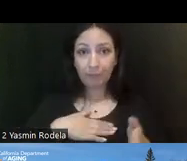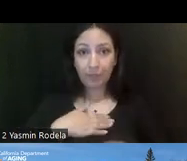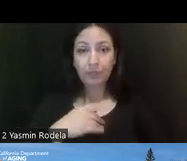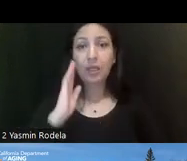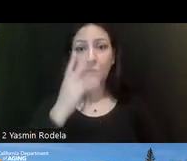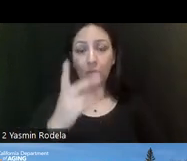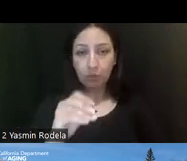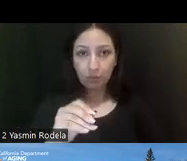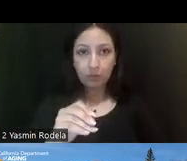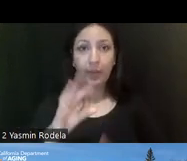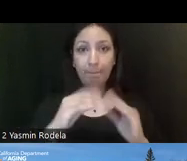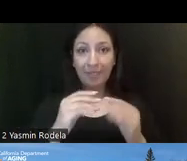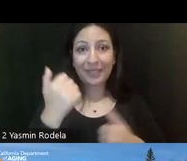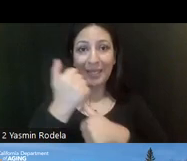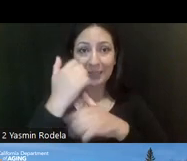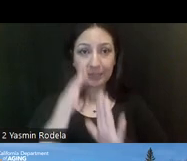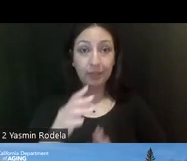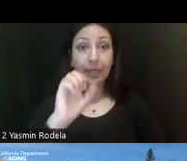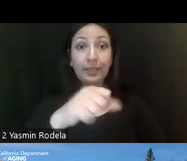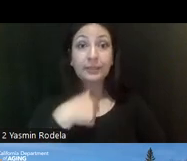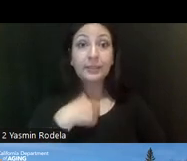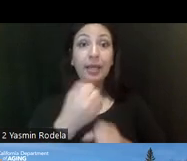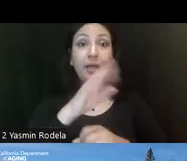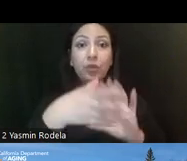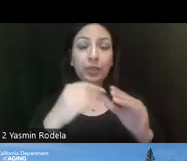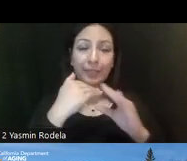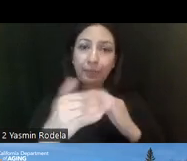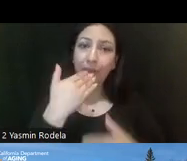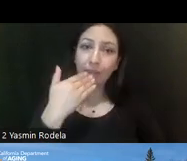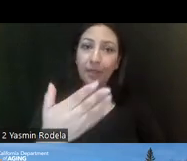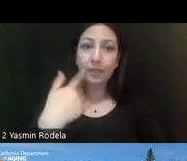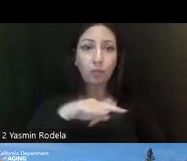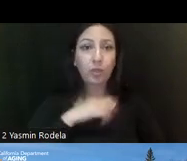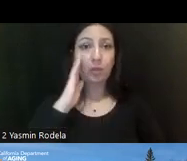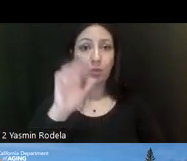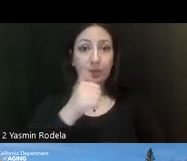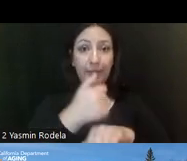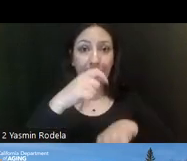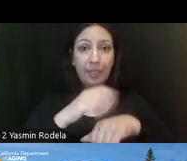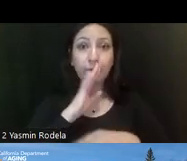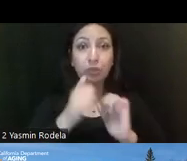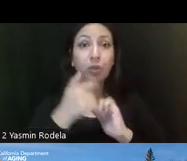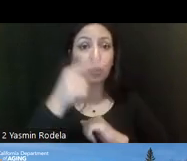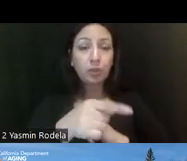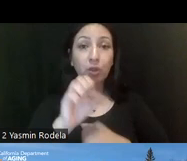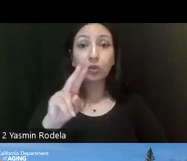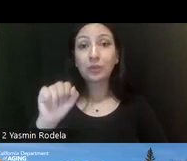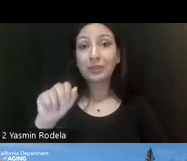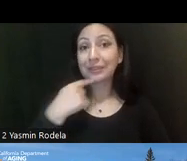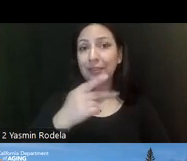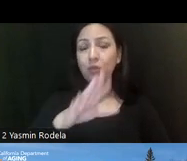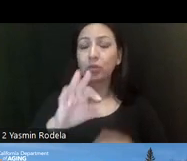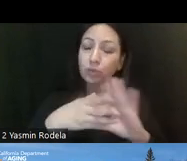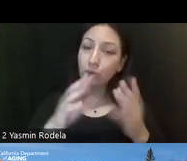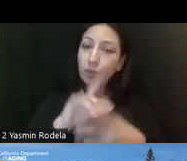will do so. just, yes, I just got your email. Thank you so much. And we will set up a time to talk. And as Susan said, I think your story